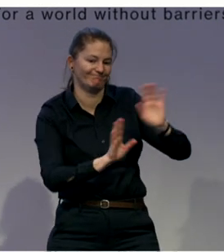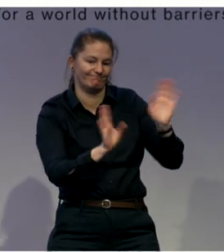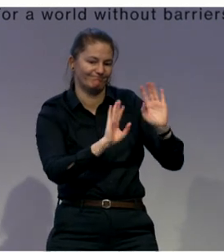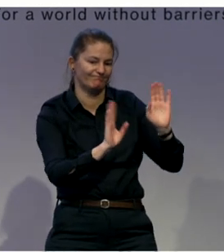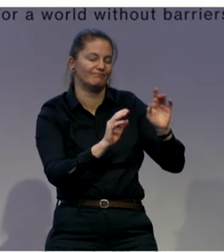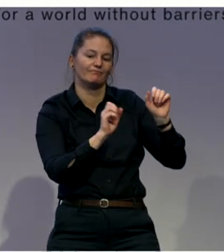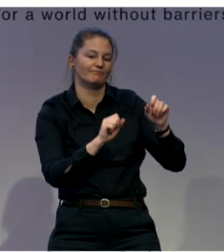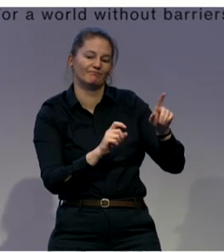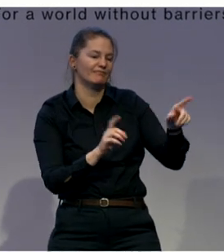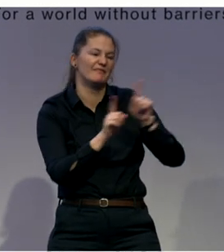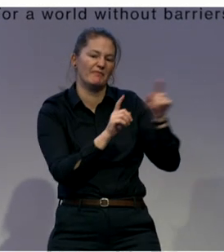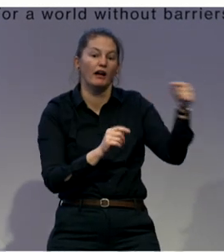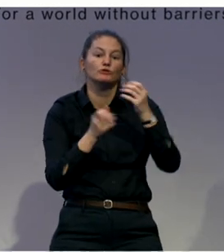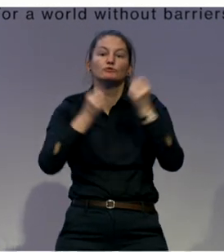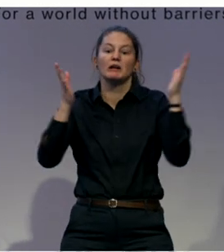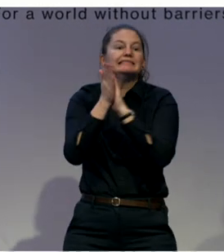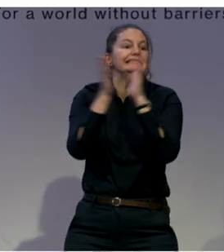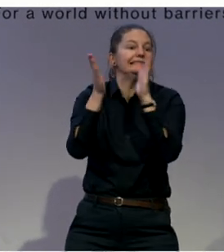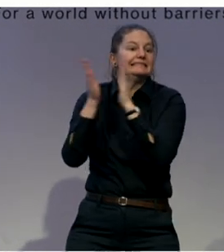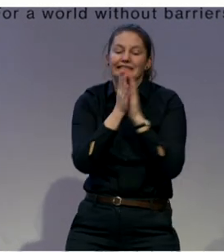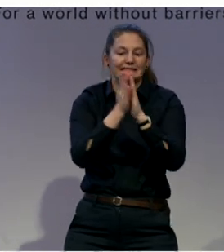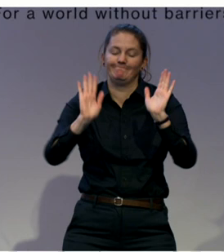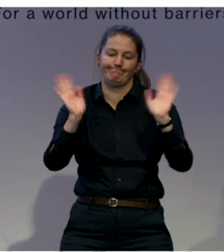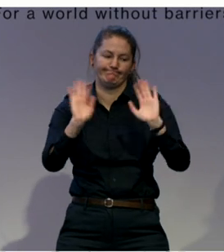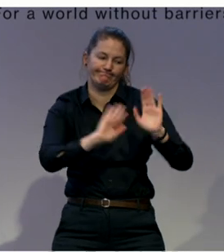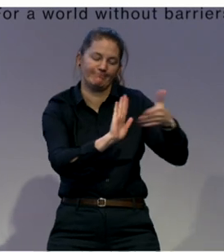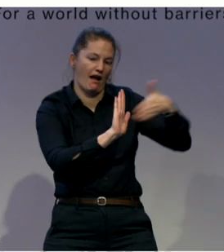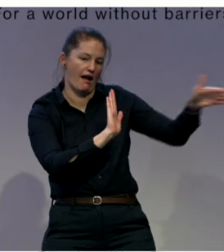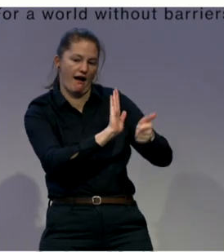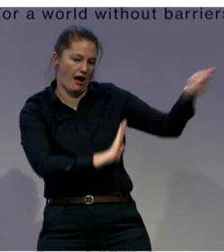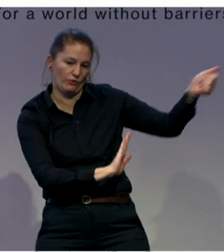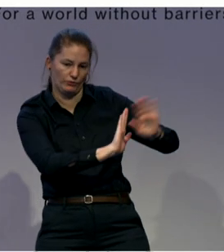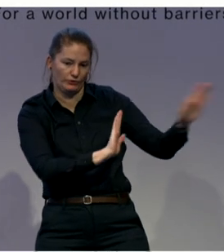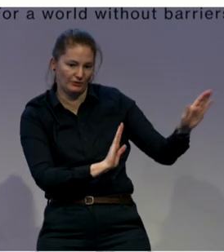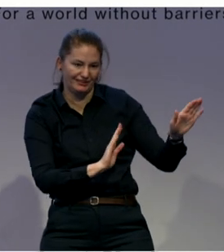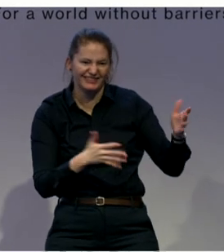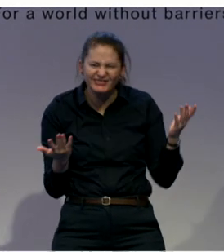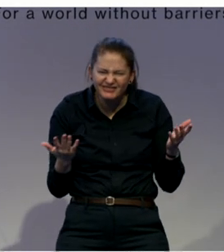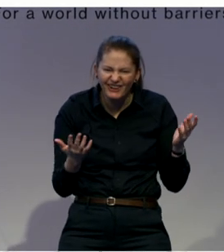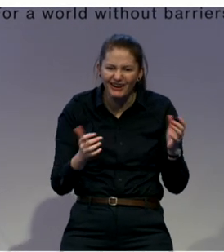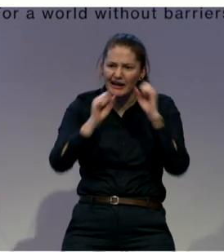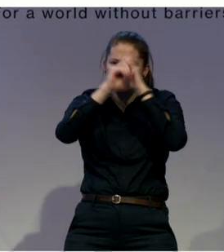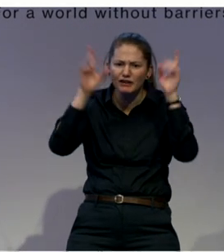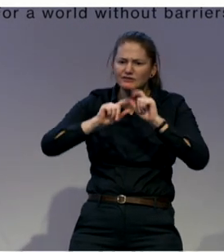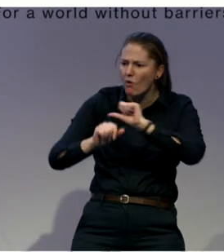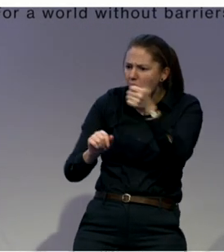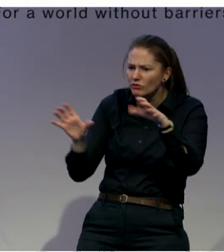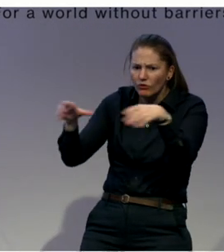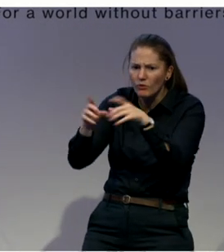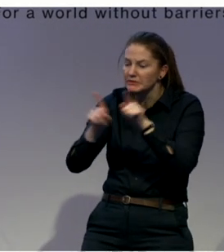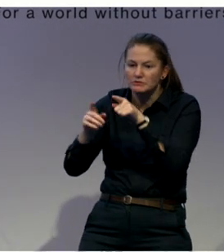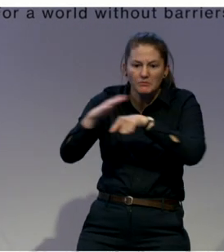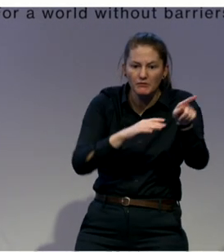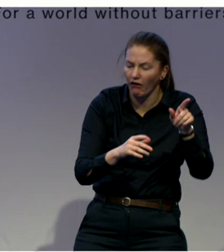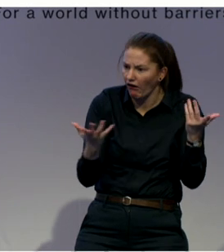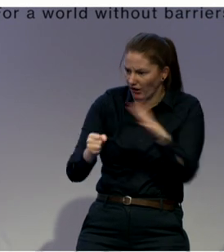And then, we now know how de-institutionalization can be put in place. So, how can we make it work? In practice,